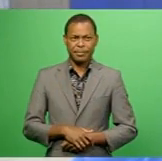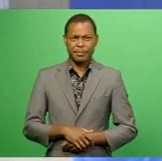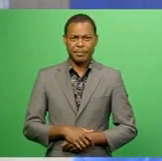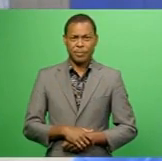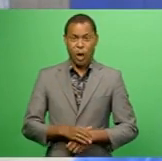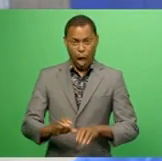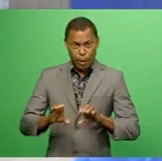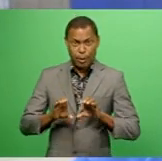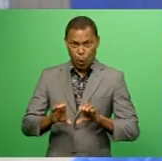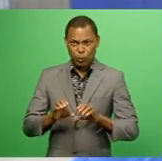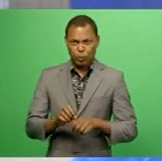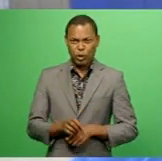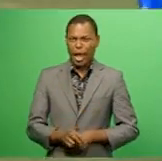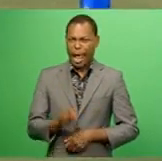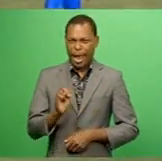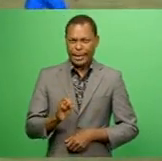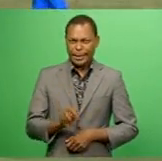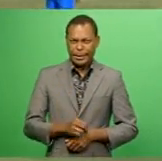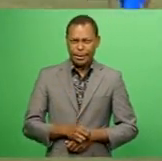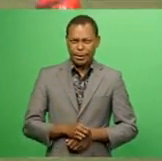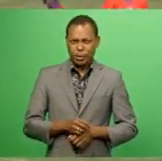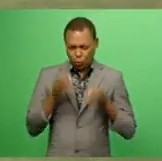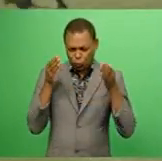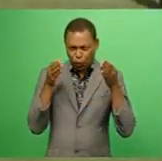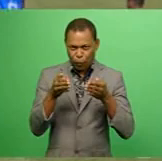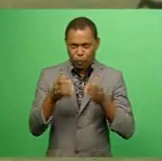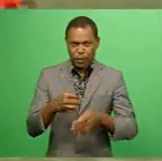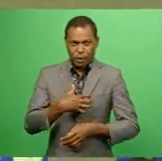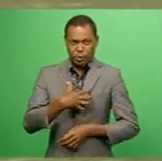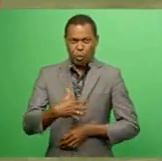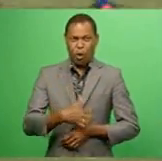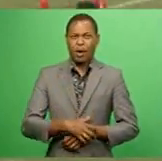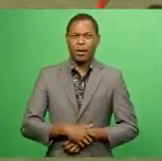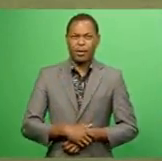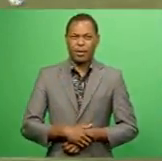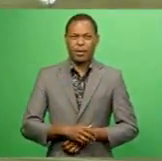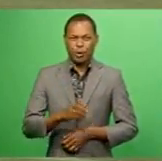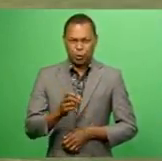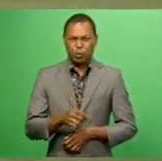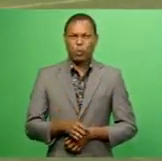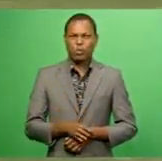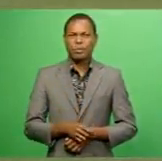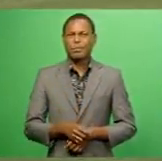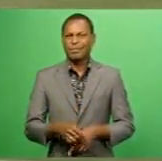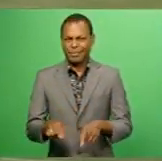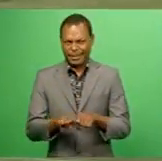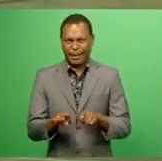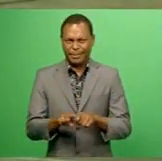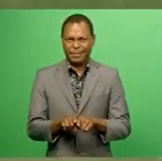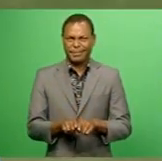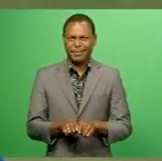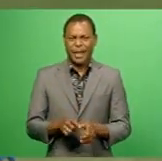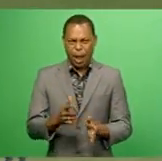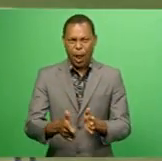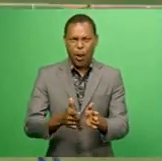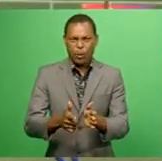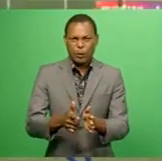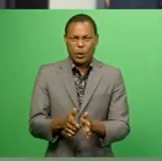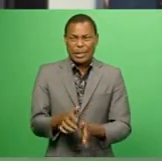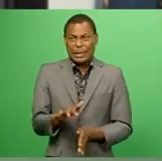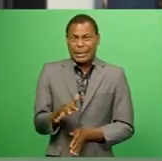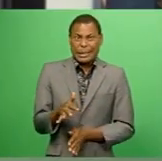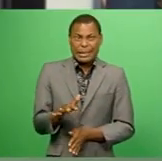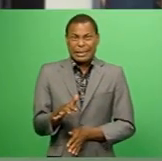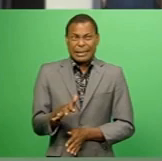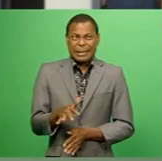We need to be sharper in all aspects. The Blues on the same page are wary of the potential of the Delta Tigers. We